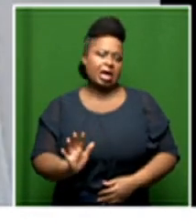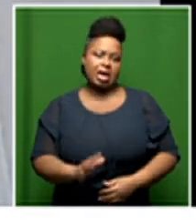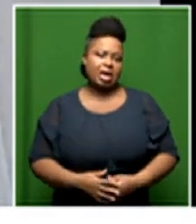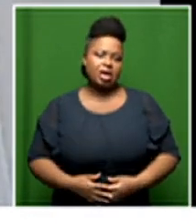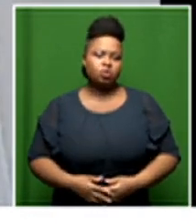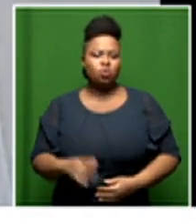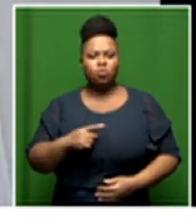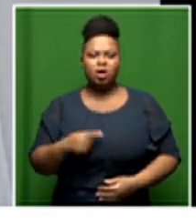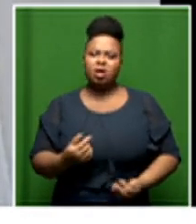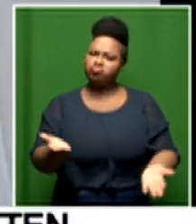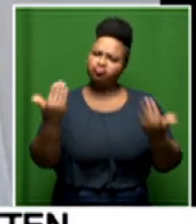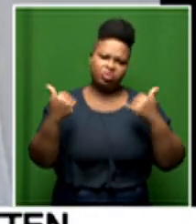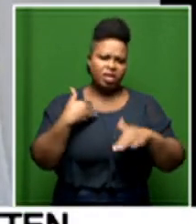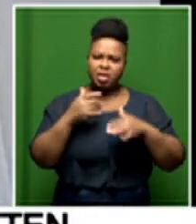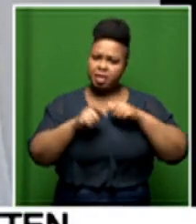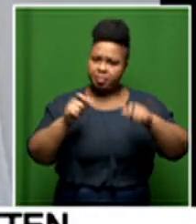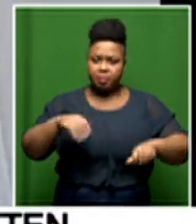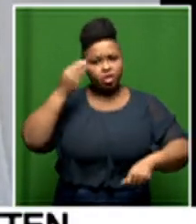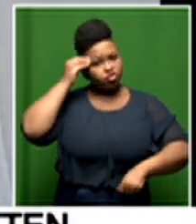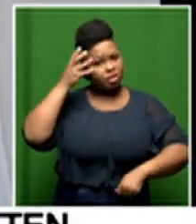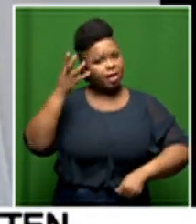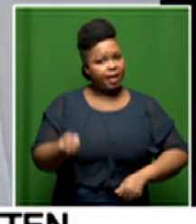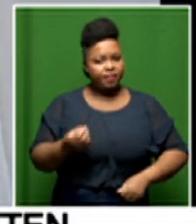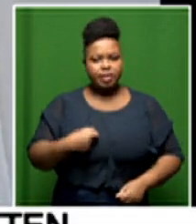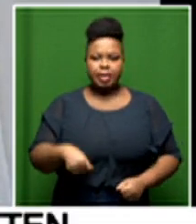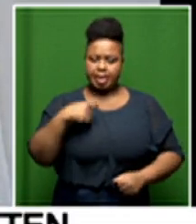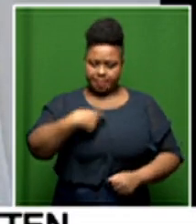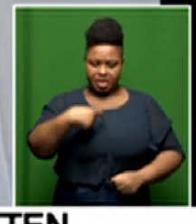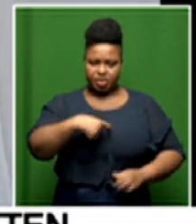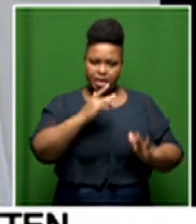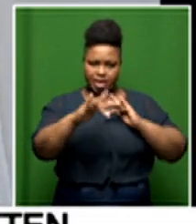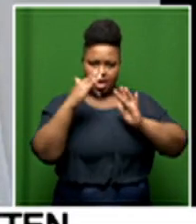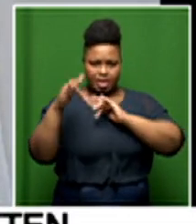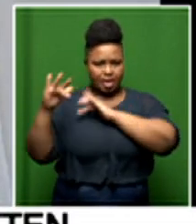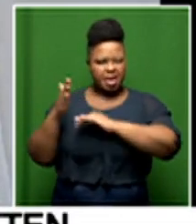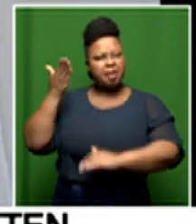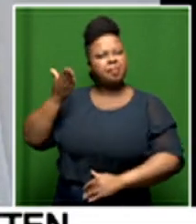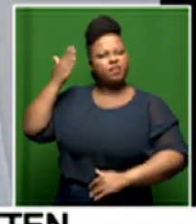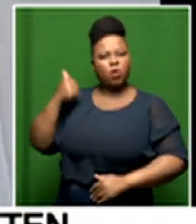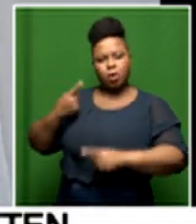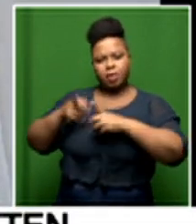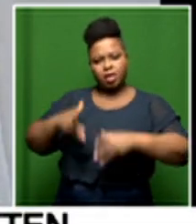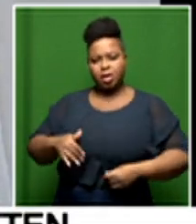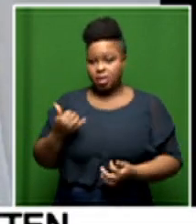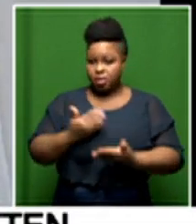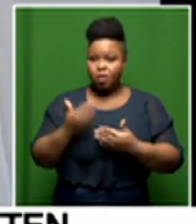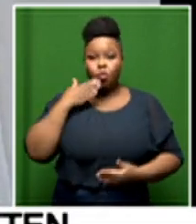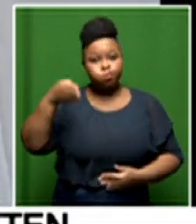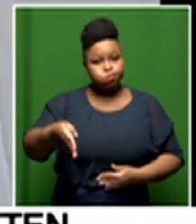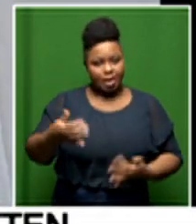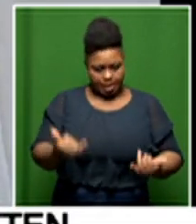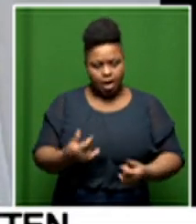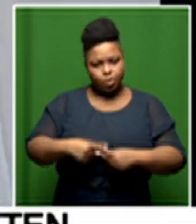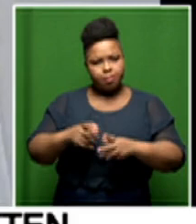basically called an invite to anyone who's interested we've also sent personal invites to former players current players and we're going to continue sending more